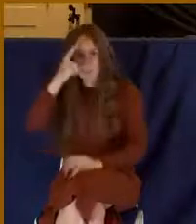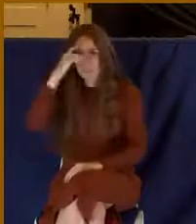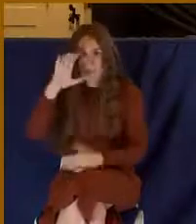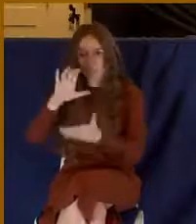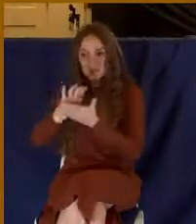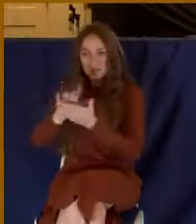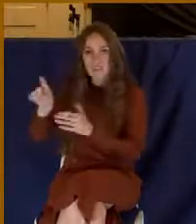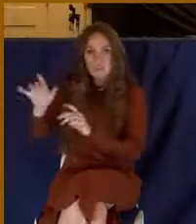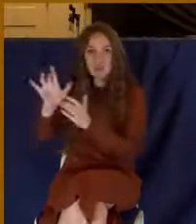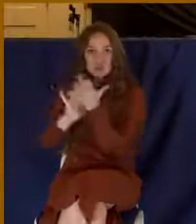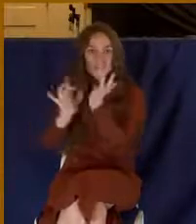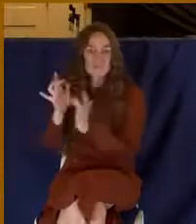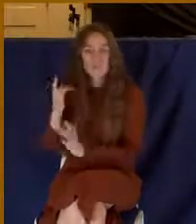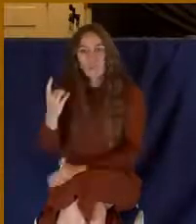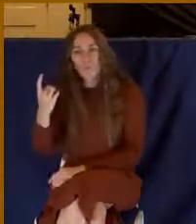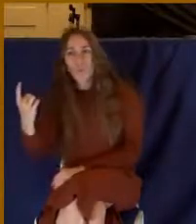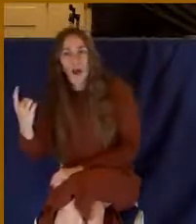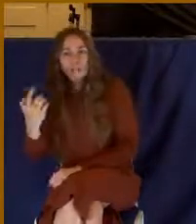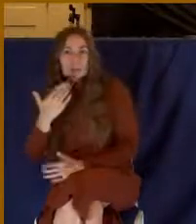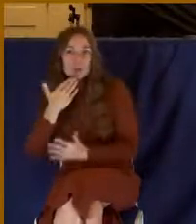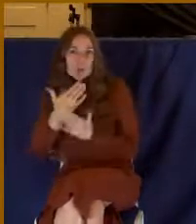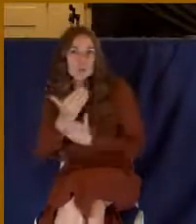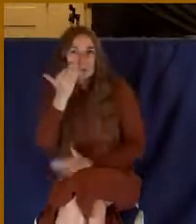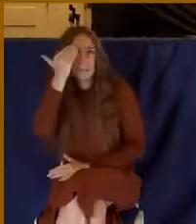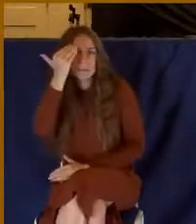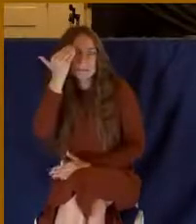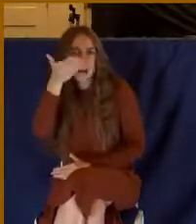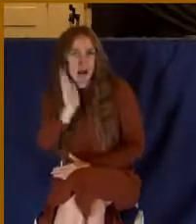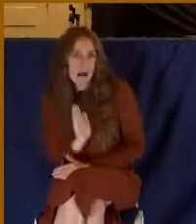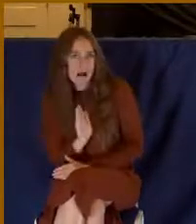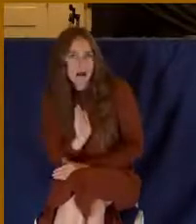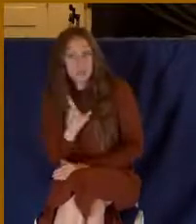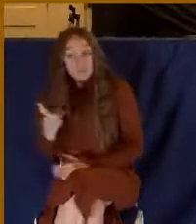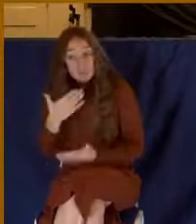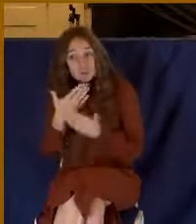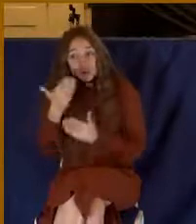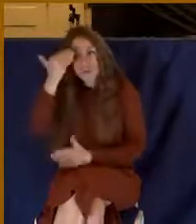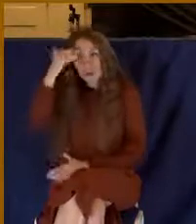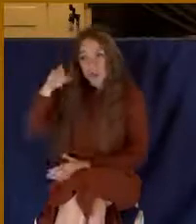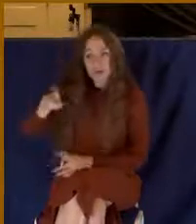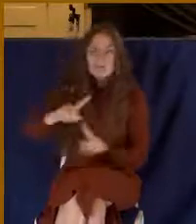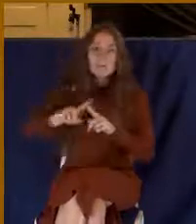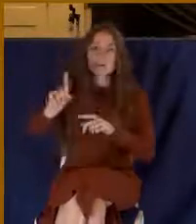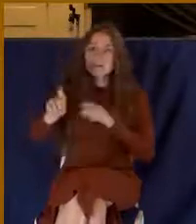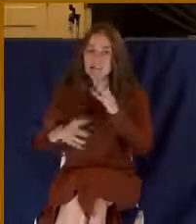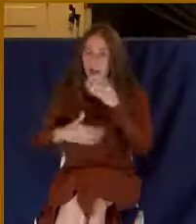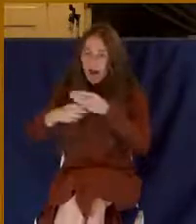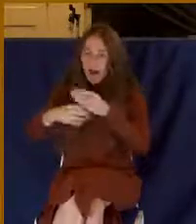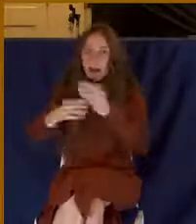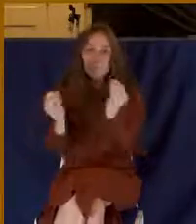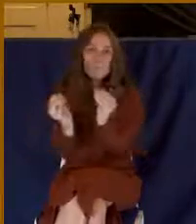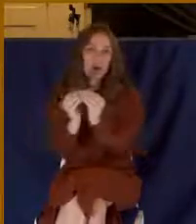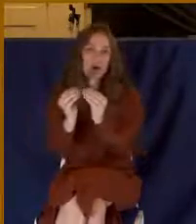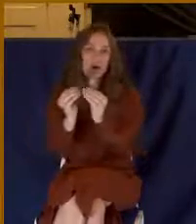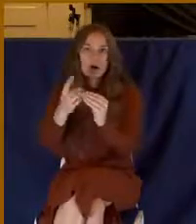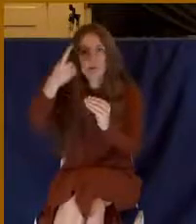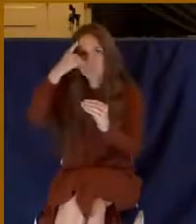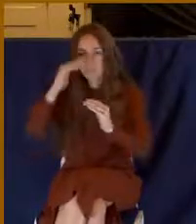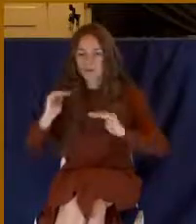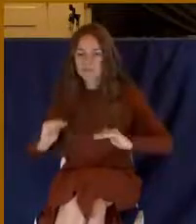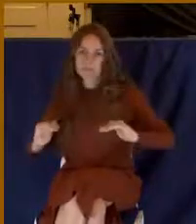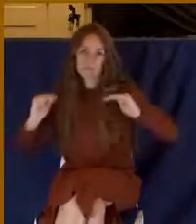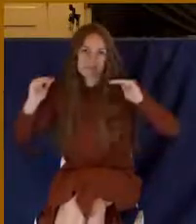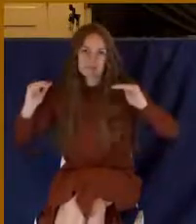He's good. That's why it's good to know Jesus, but you need more than that to ascend the ladder, to go all the way back to spiritual